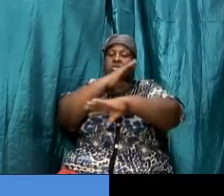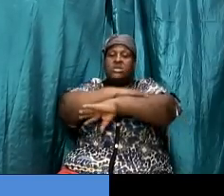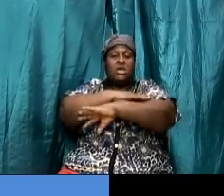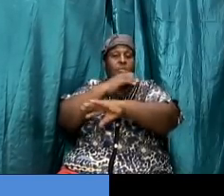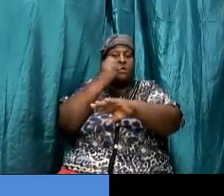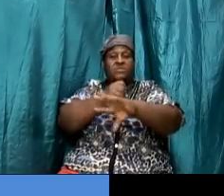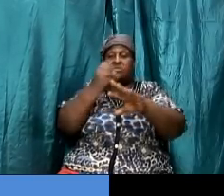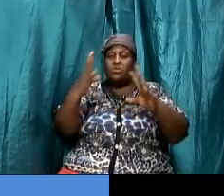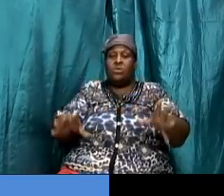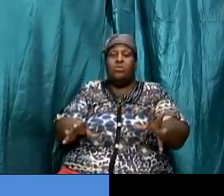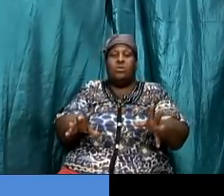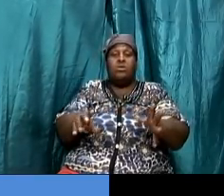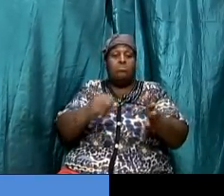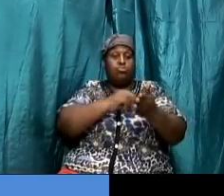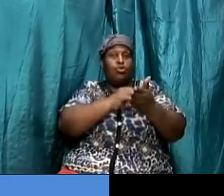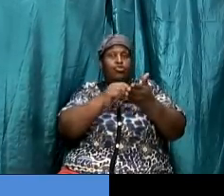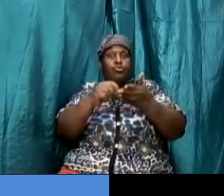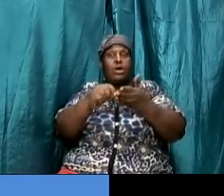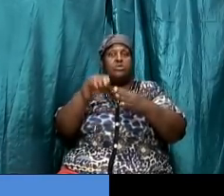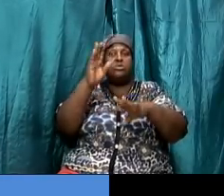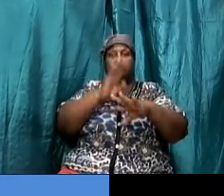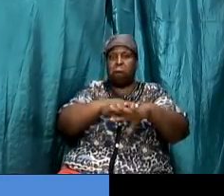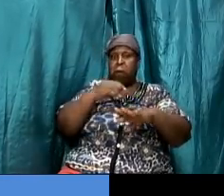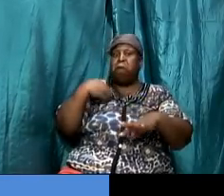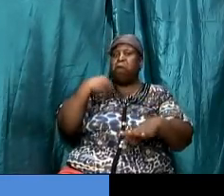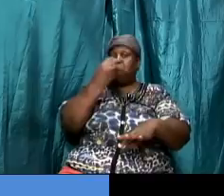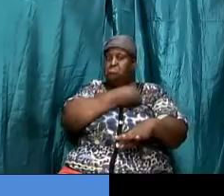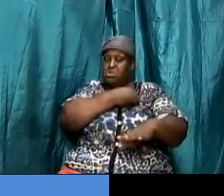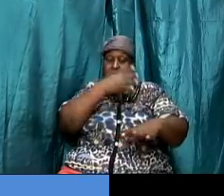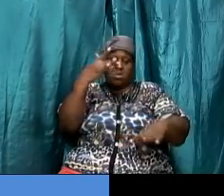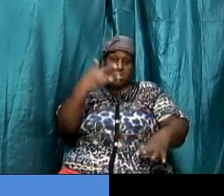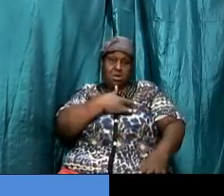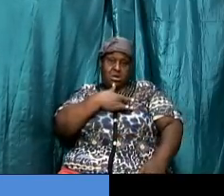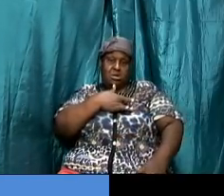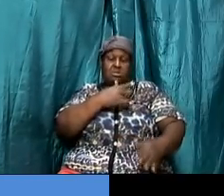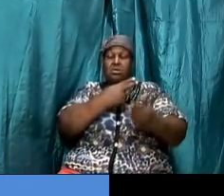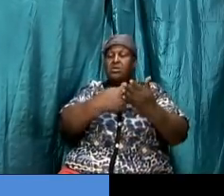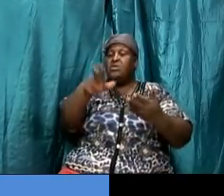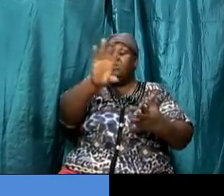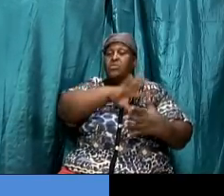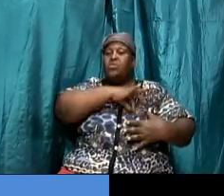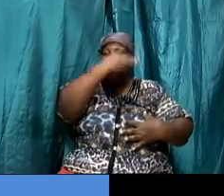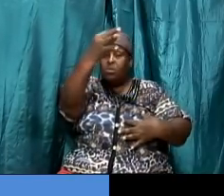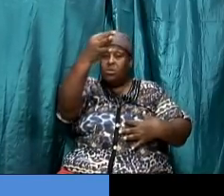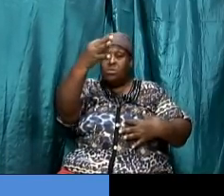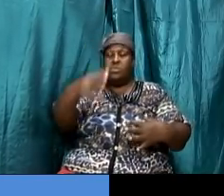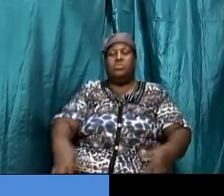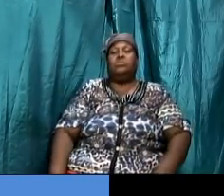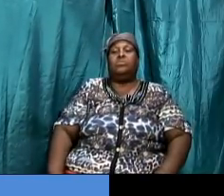the writing is now on our hearts the holy ghost my god